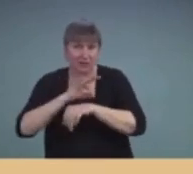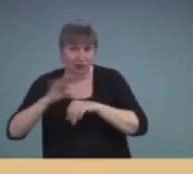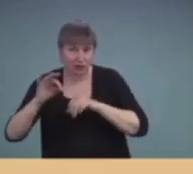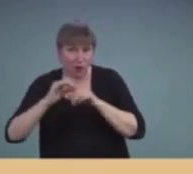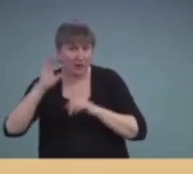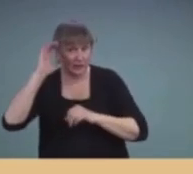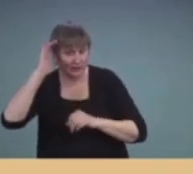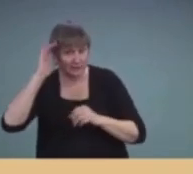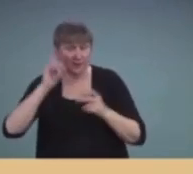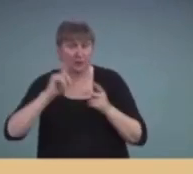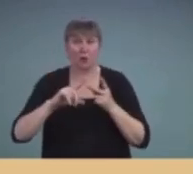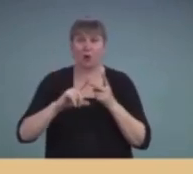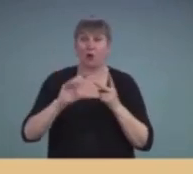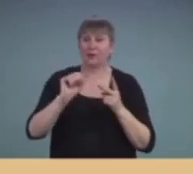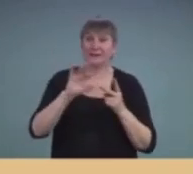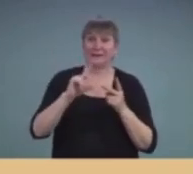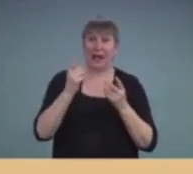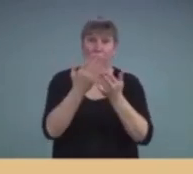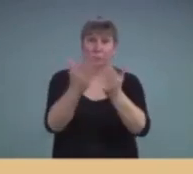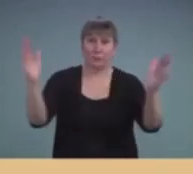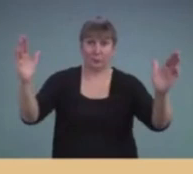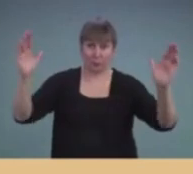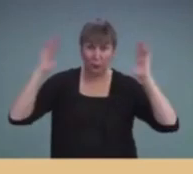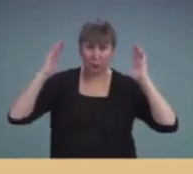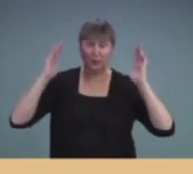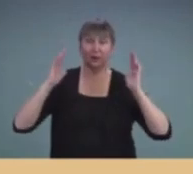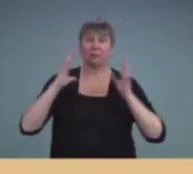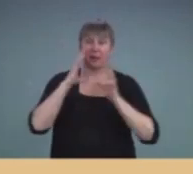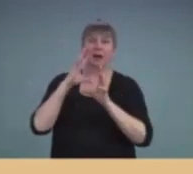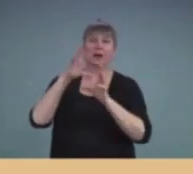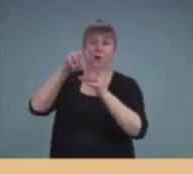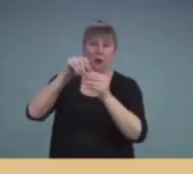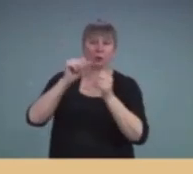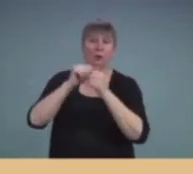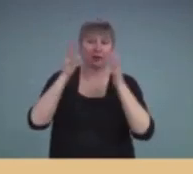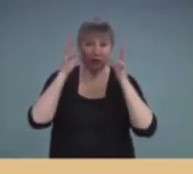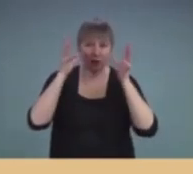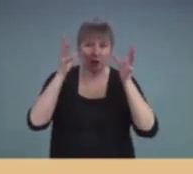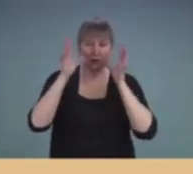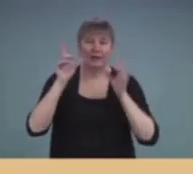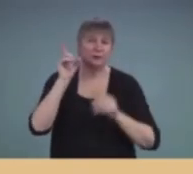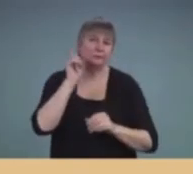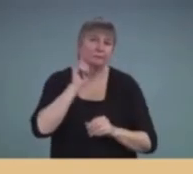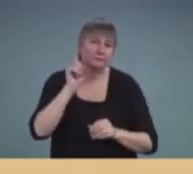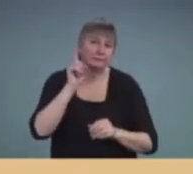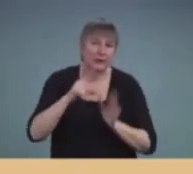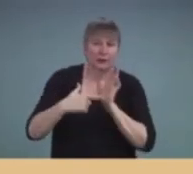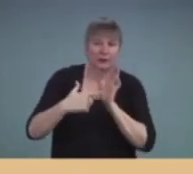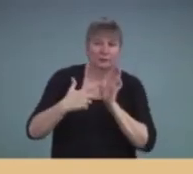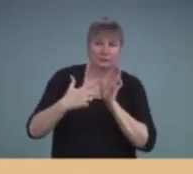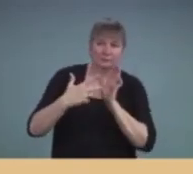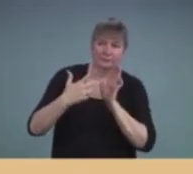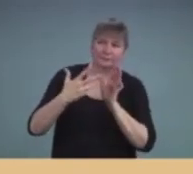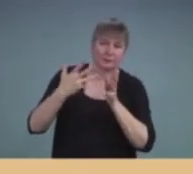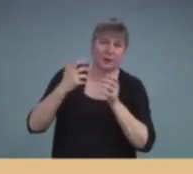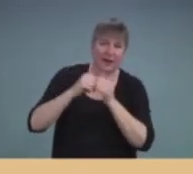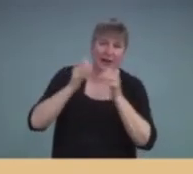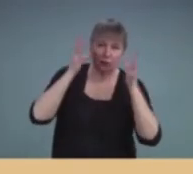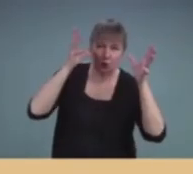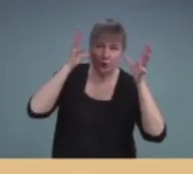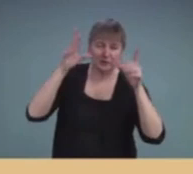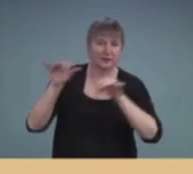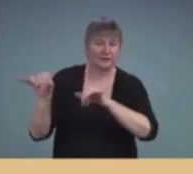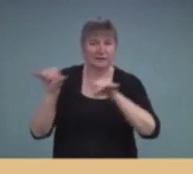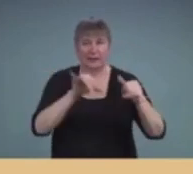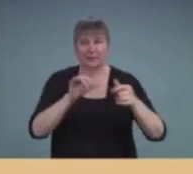sound booth testing in noise, you know, to try and simulate what's going on in the classroom. You can do testing, speech discrimination